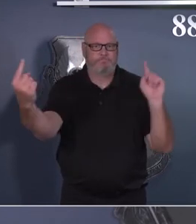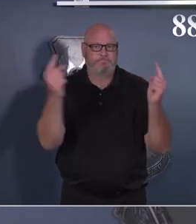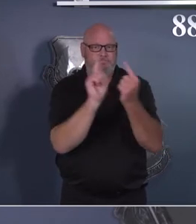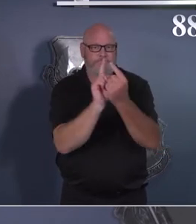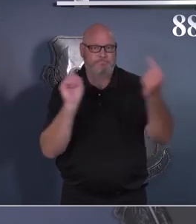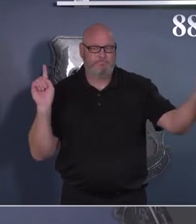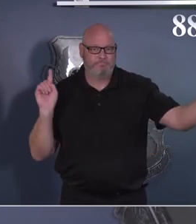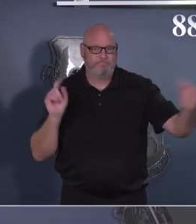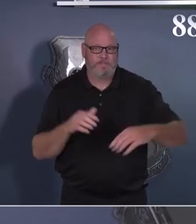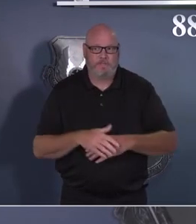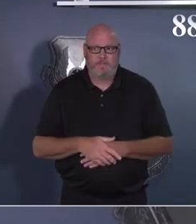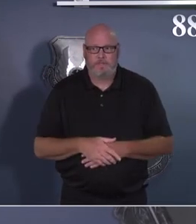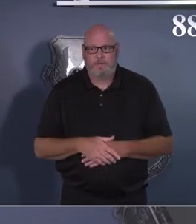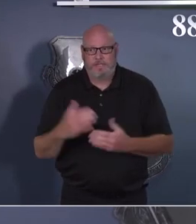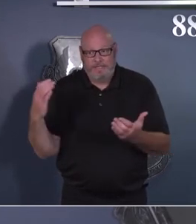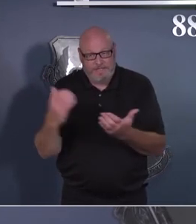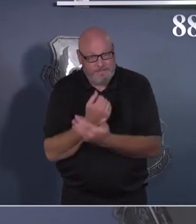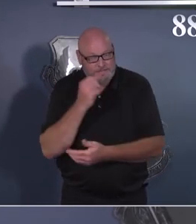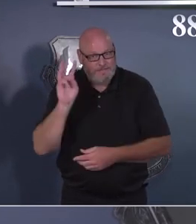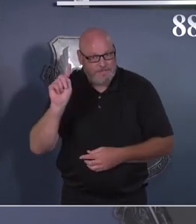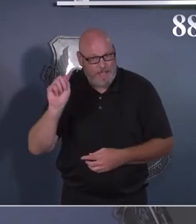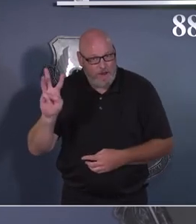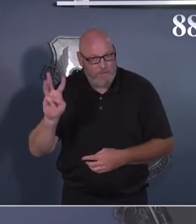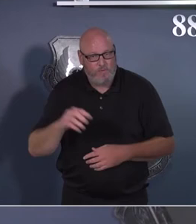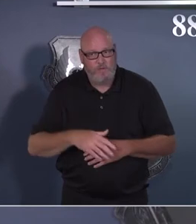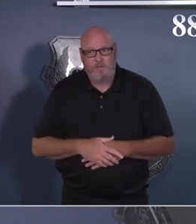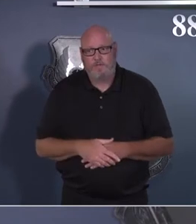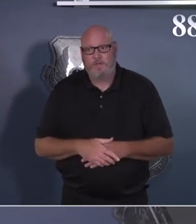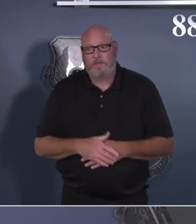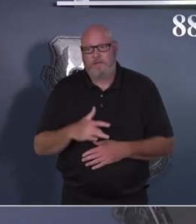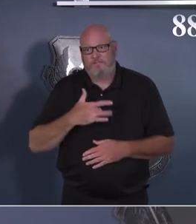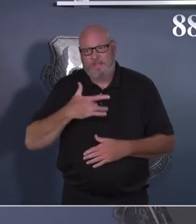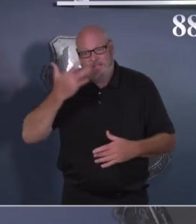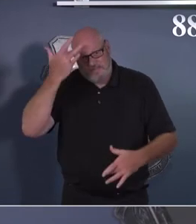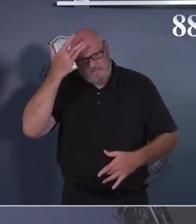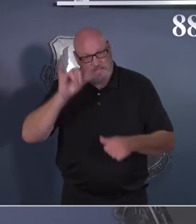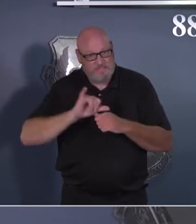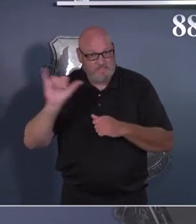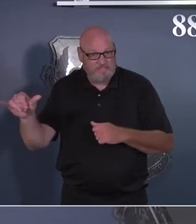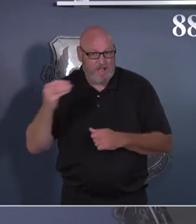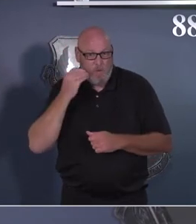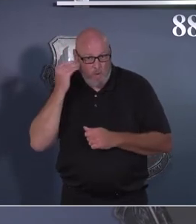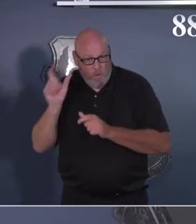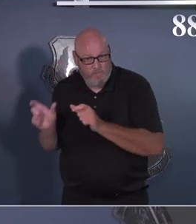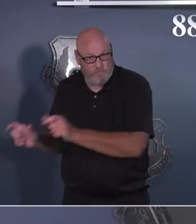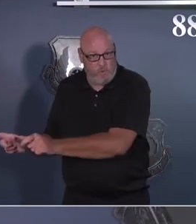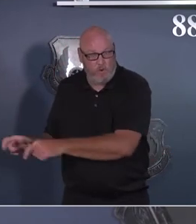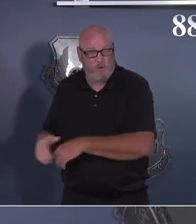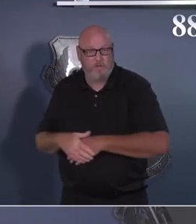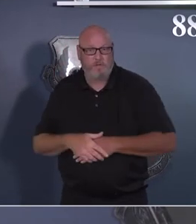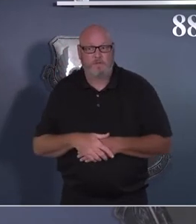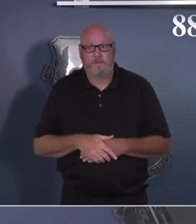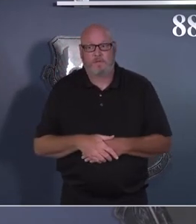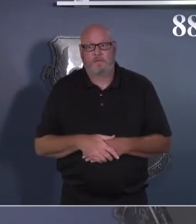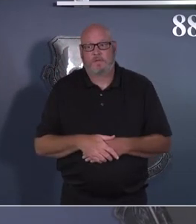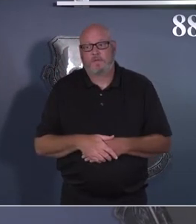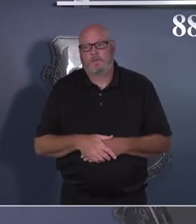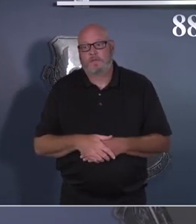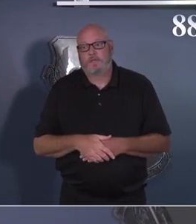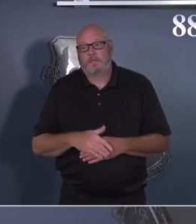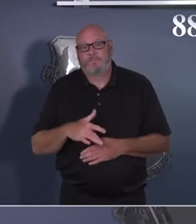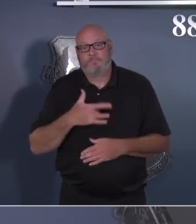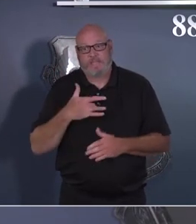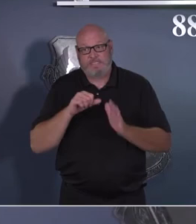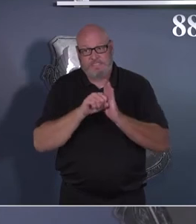telework. Stay home if you're feeling ill. Get tested if you're showing symptoms. All right. Basic blocking and